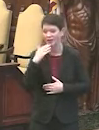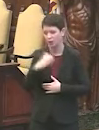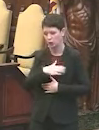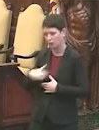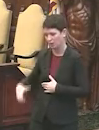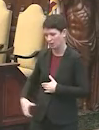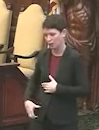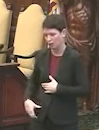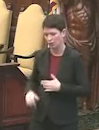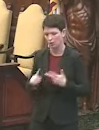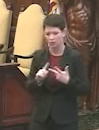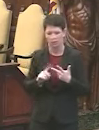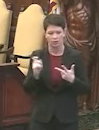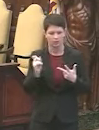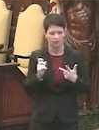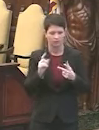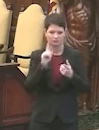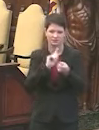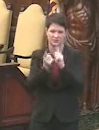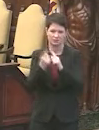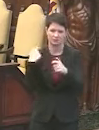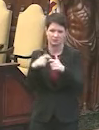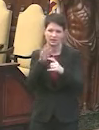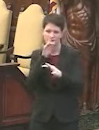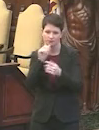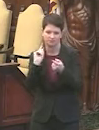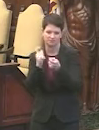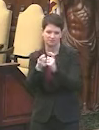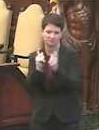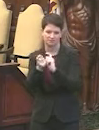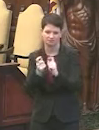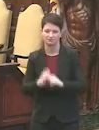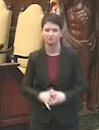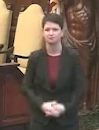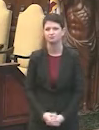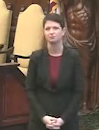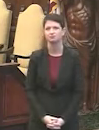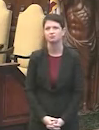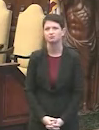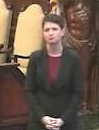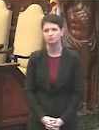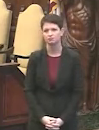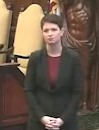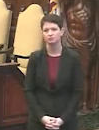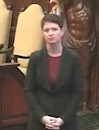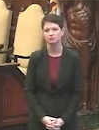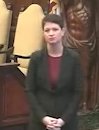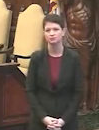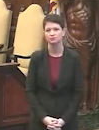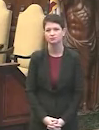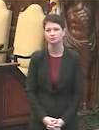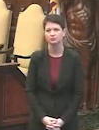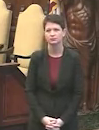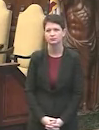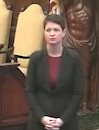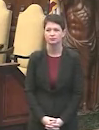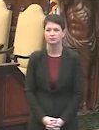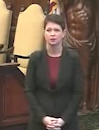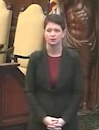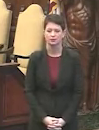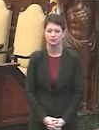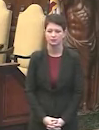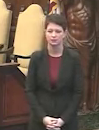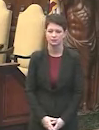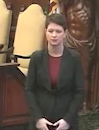mayor. Argenis. Argenis, response to the question with regard to participation of the community hispana in the sondeo with respect to the confection